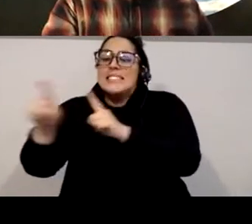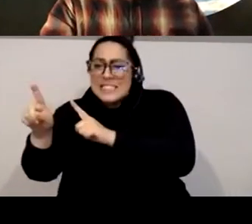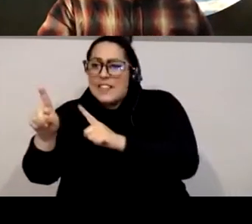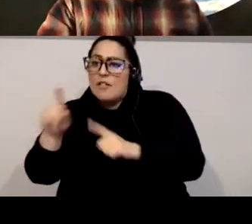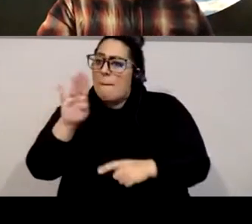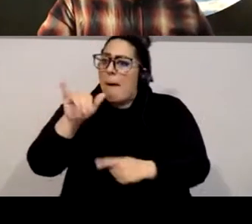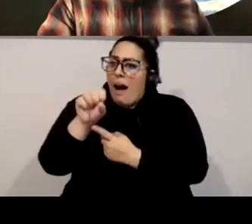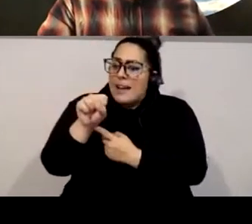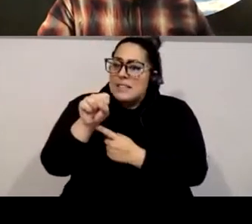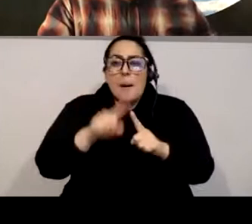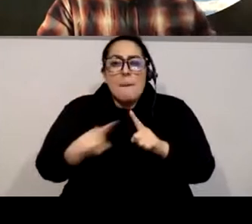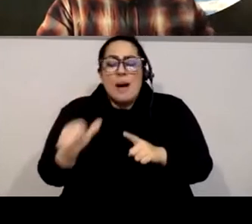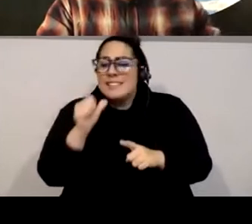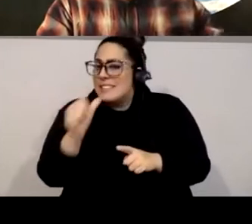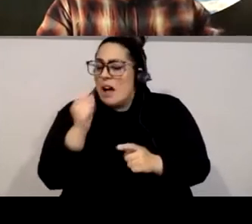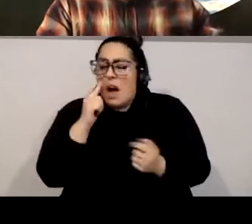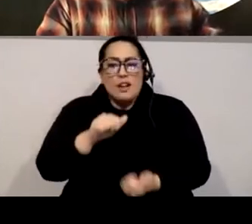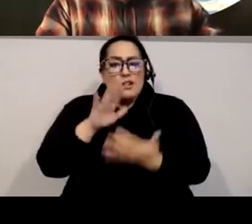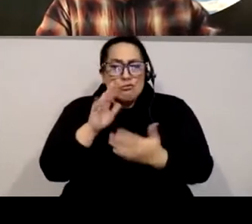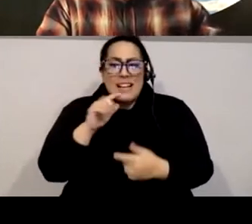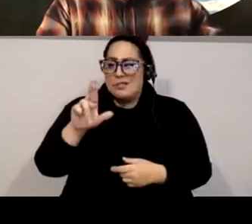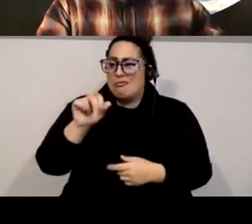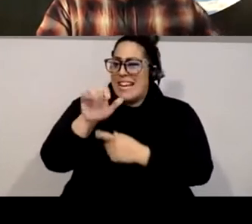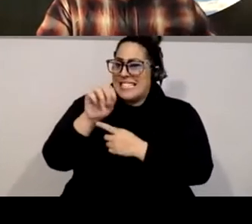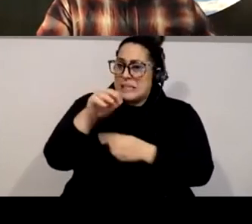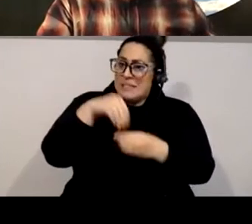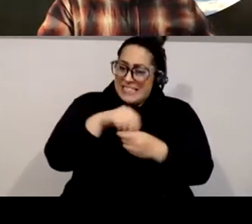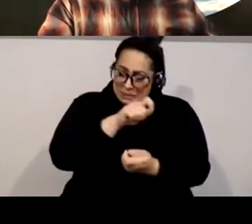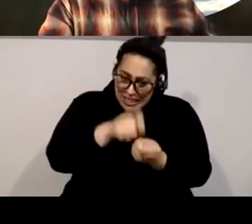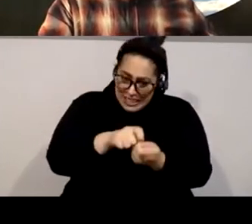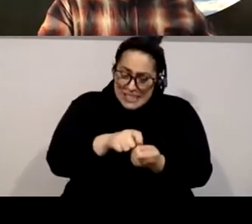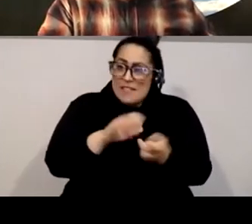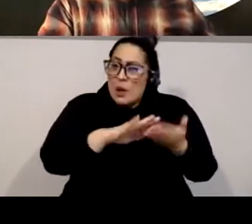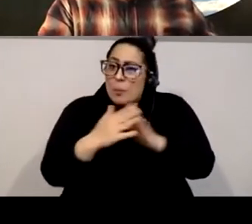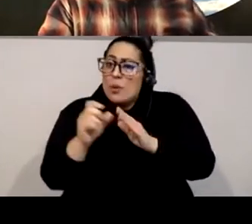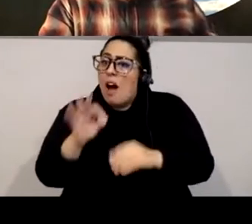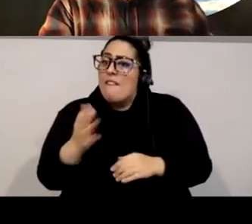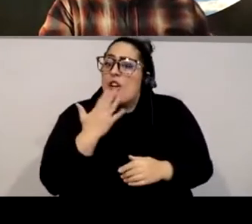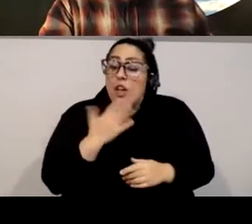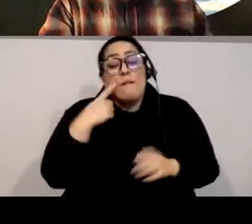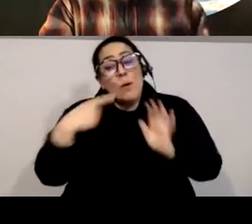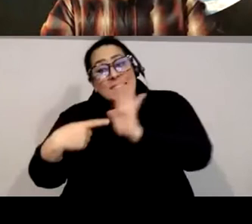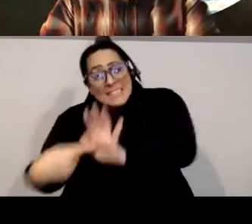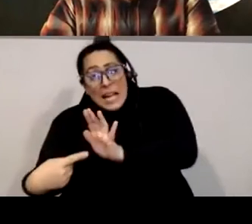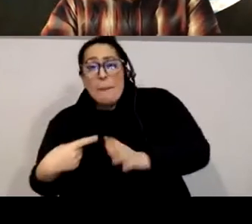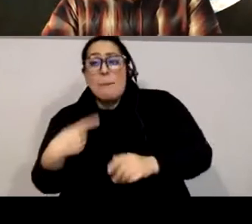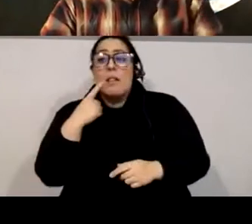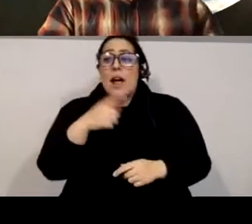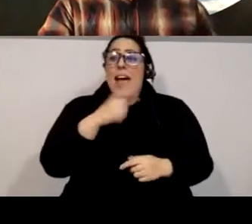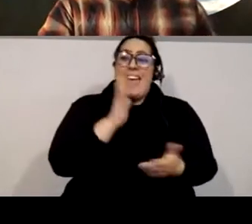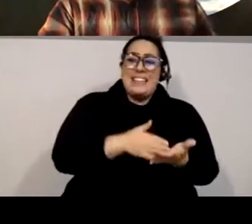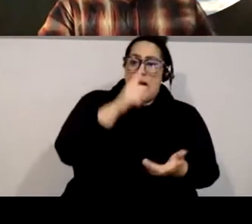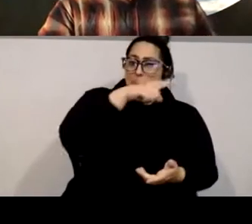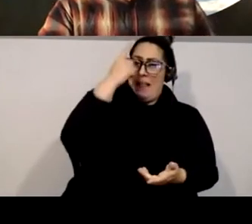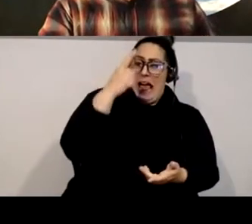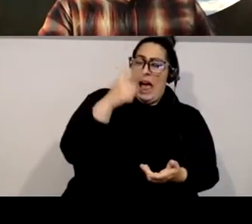that can take place within and between specific communities of color. For example, anti-blackness in the Asian community and xenophobia toward immigrant